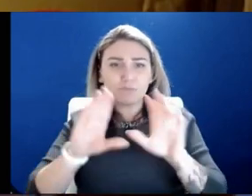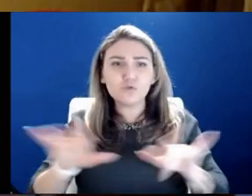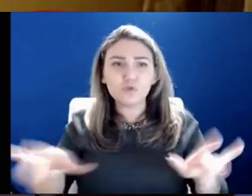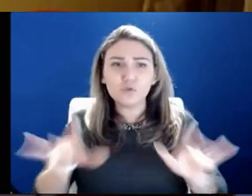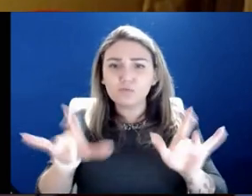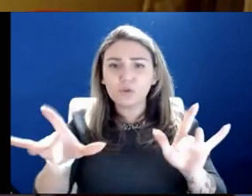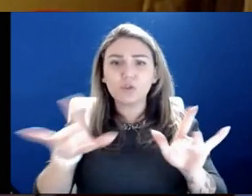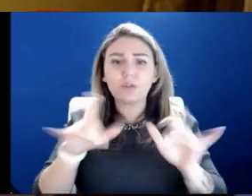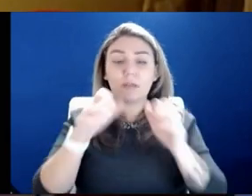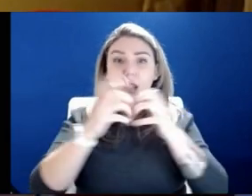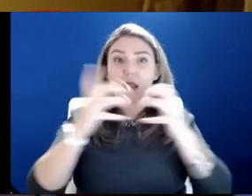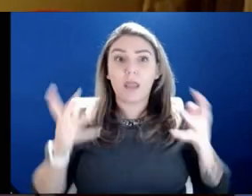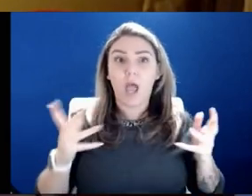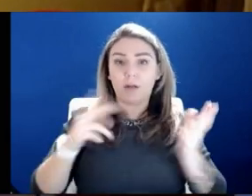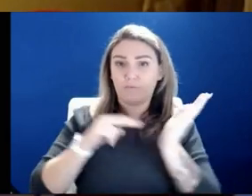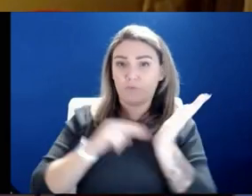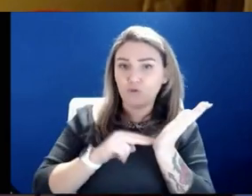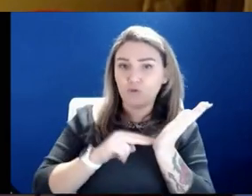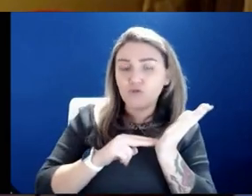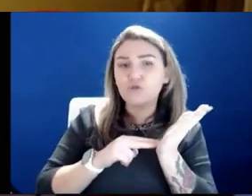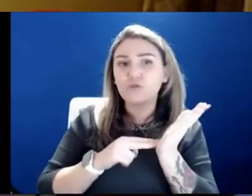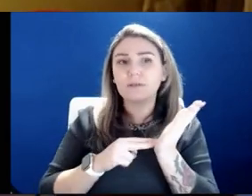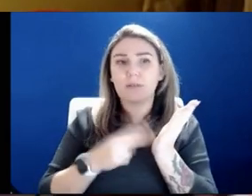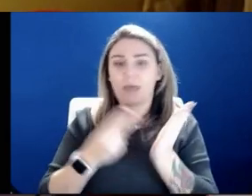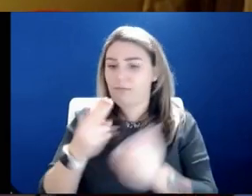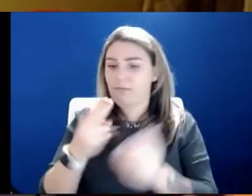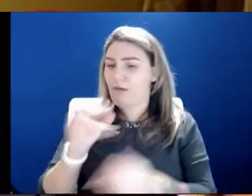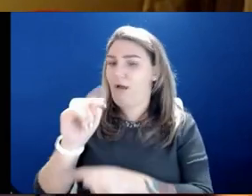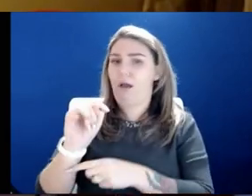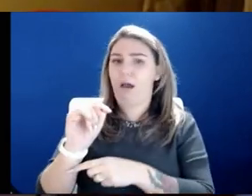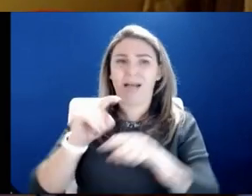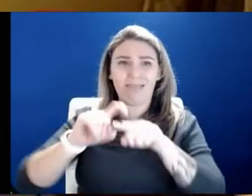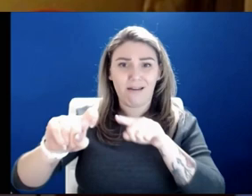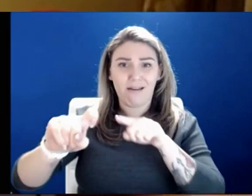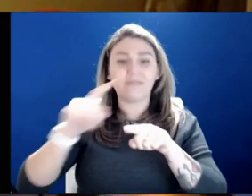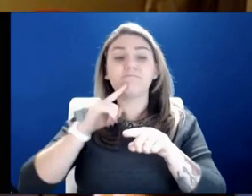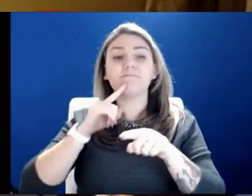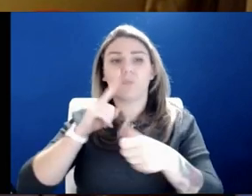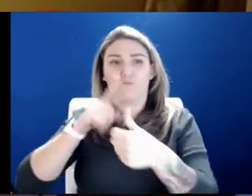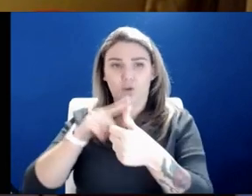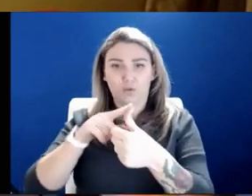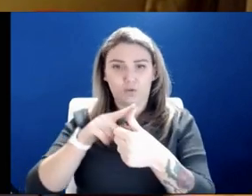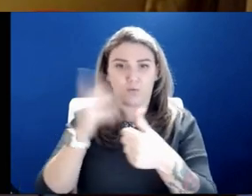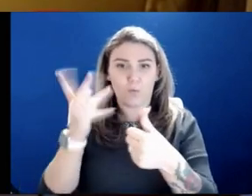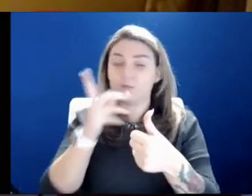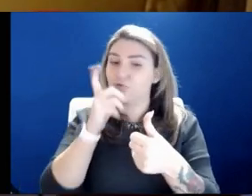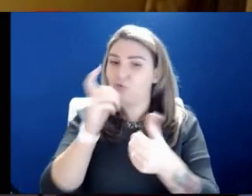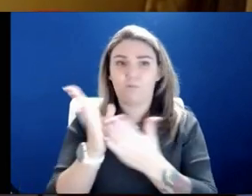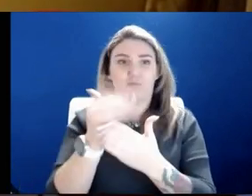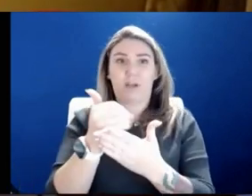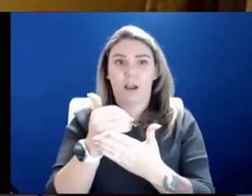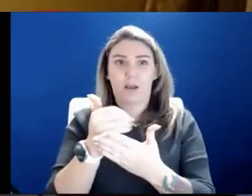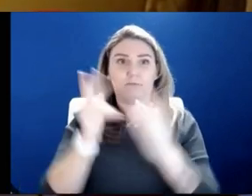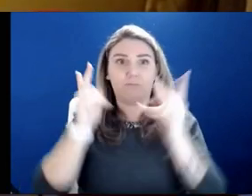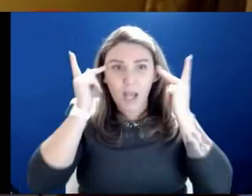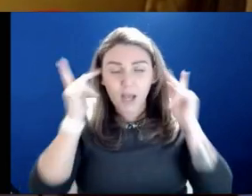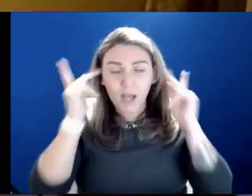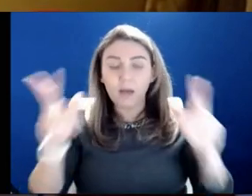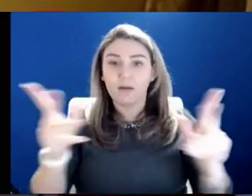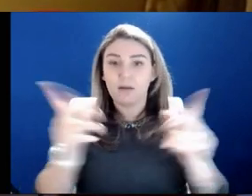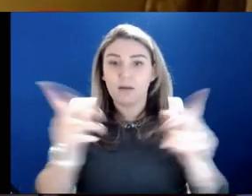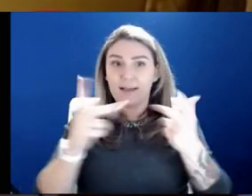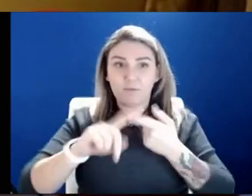a lot of the nurse lines are very helpful in saying, step one, don't freak out. We had a lot of friends that said that.